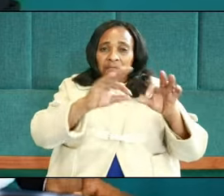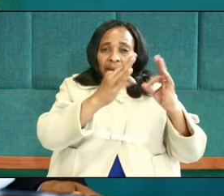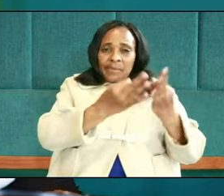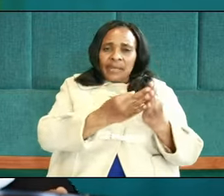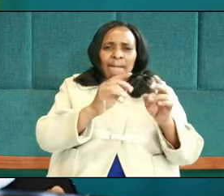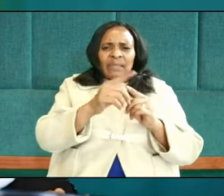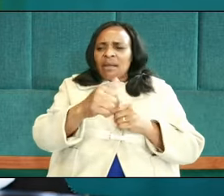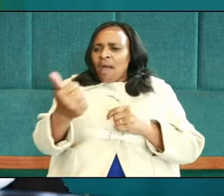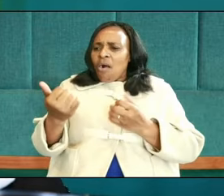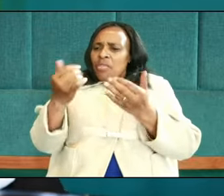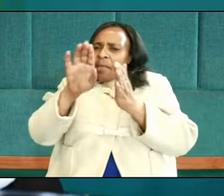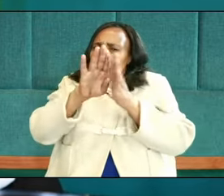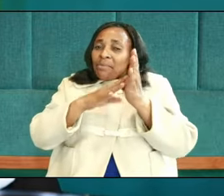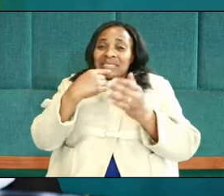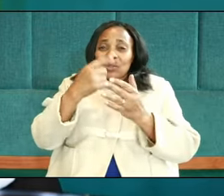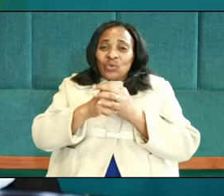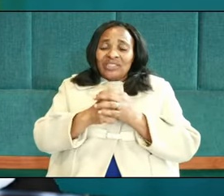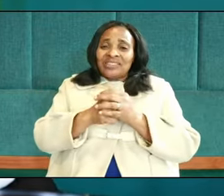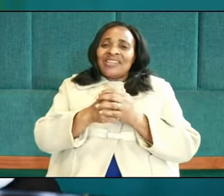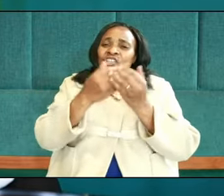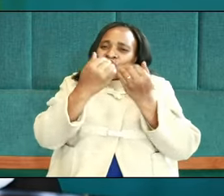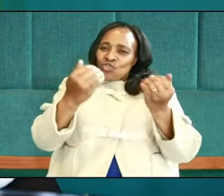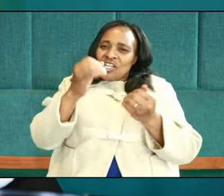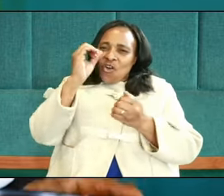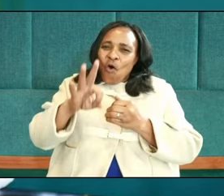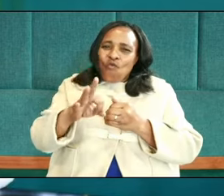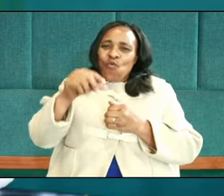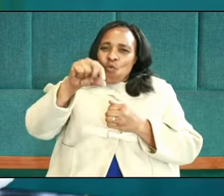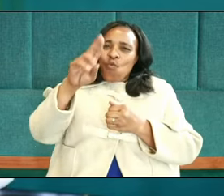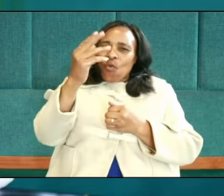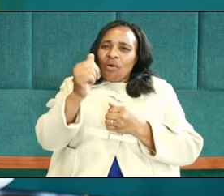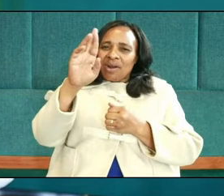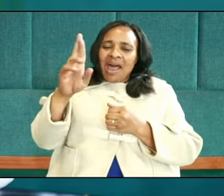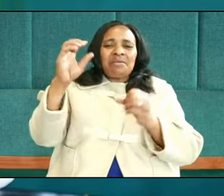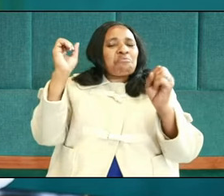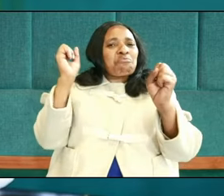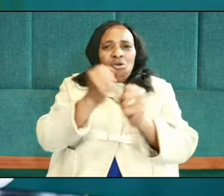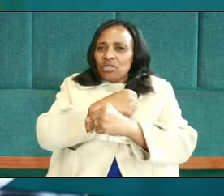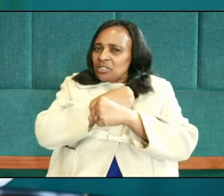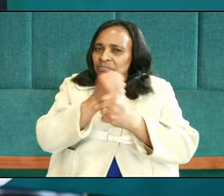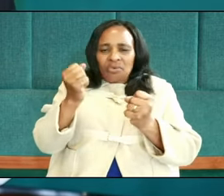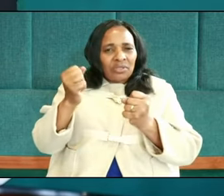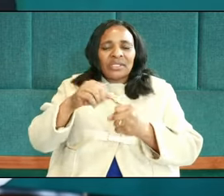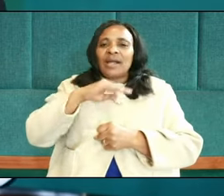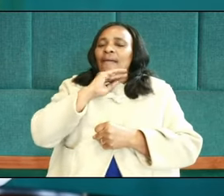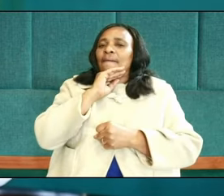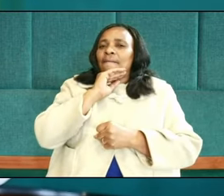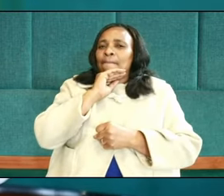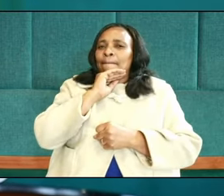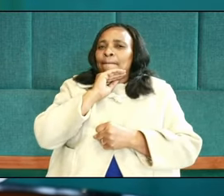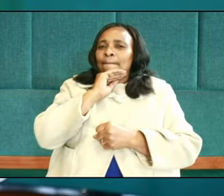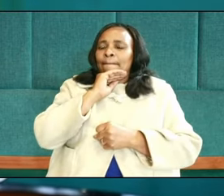But yet, the Bible says, Nevertheless, the children of Korah did not die.